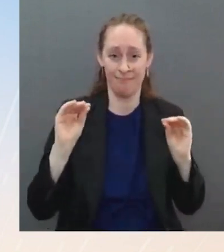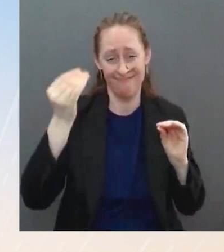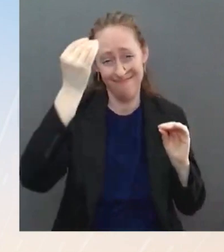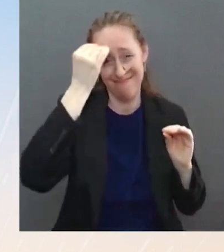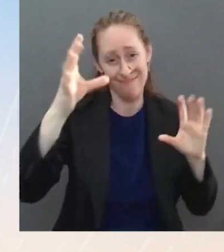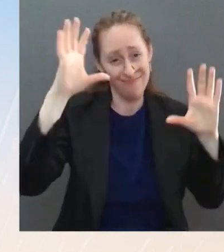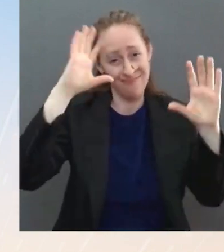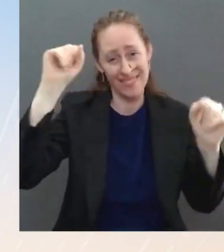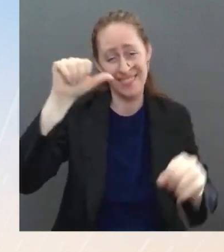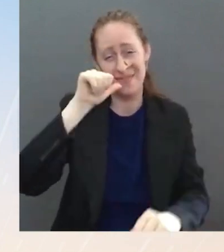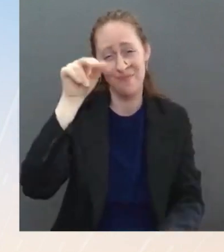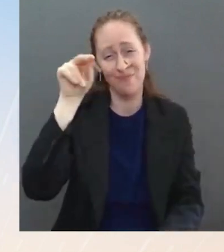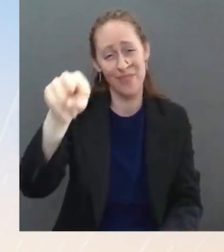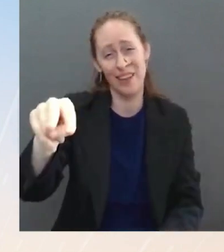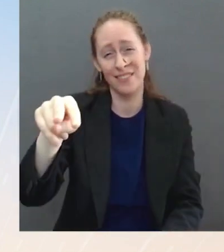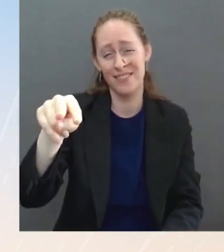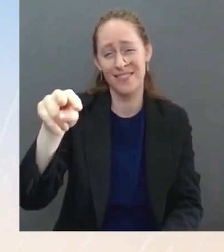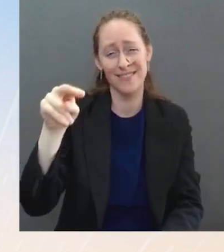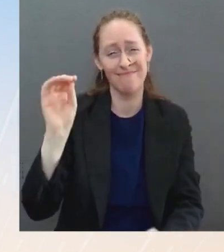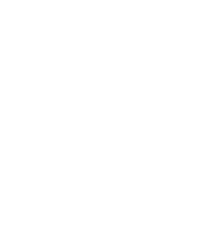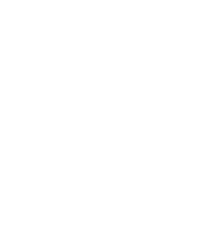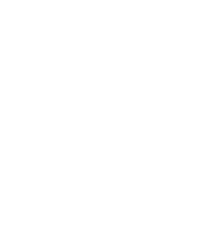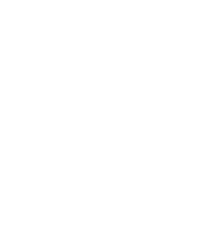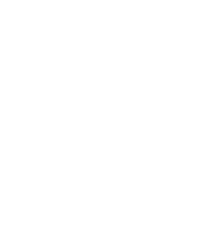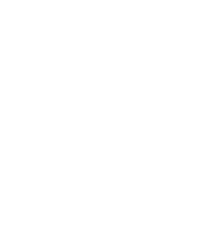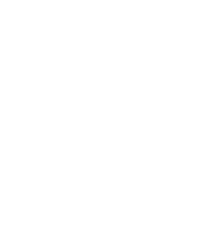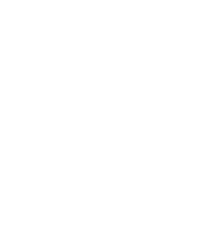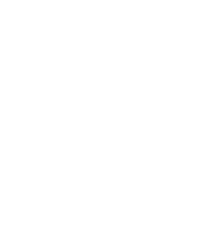official comment from him or from the White House on this.